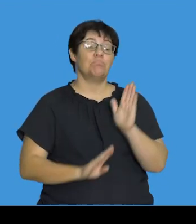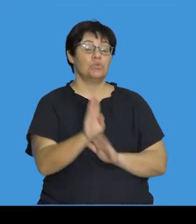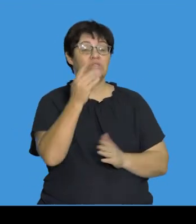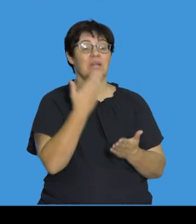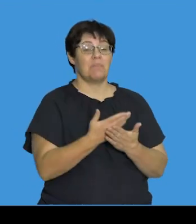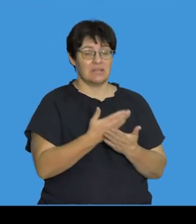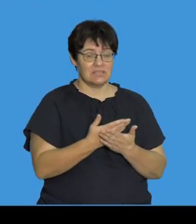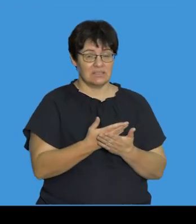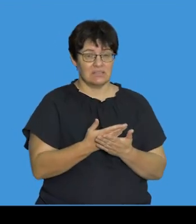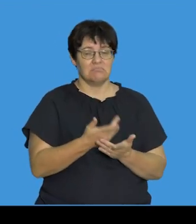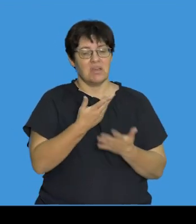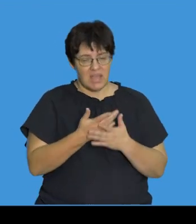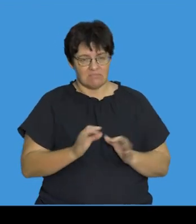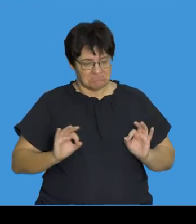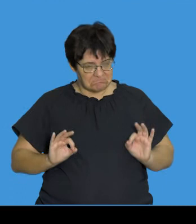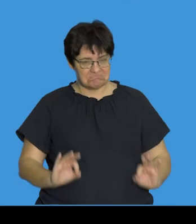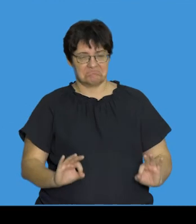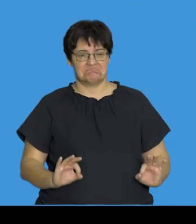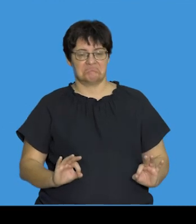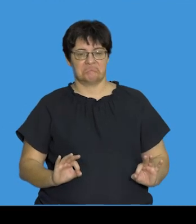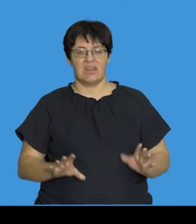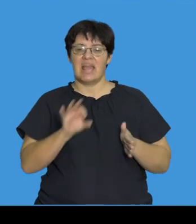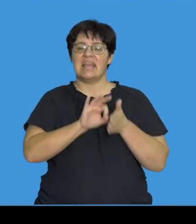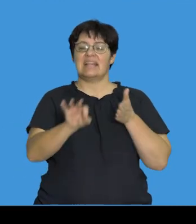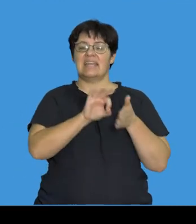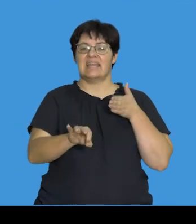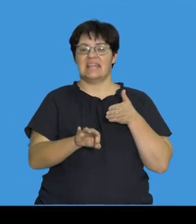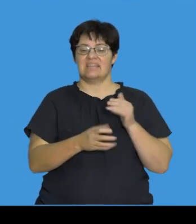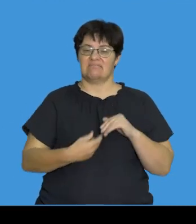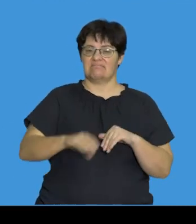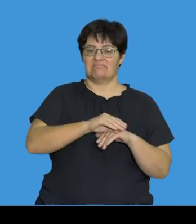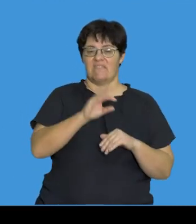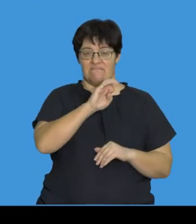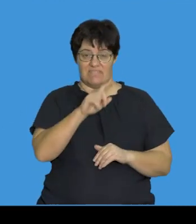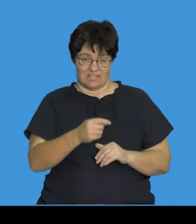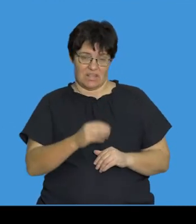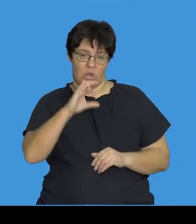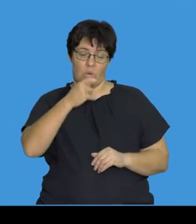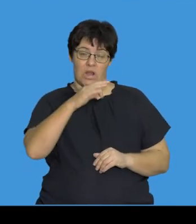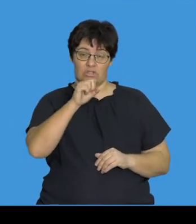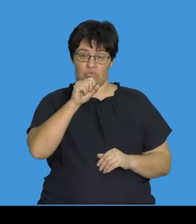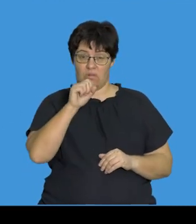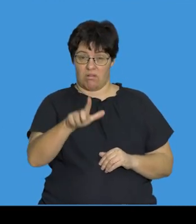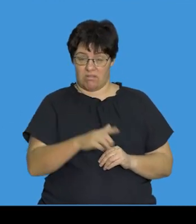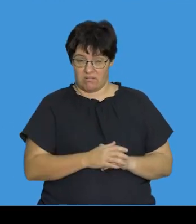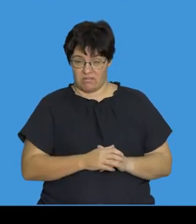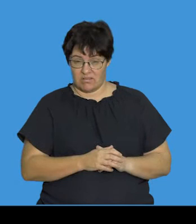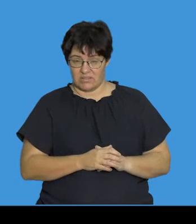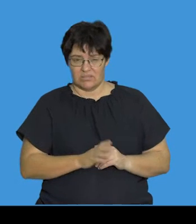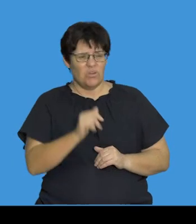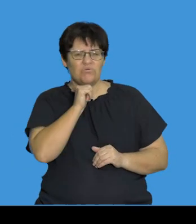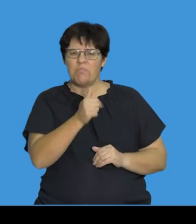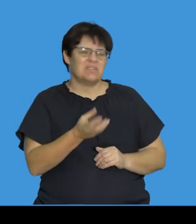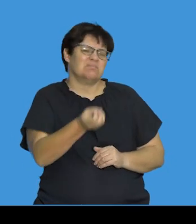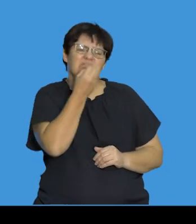improves their ability to be able to effectively clean up excess cholesterol and this